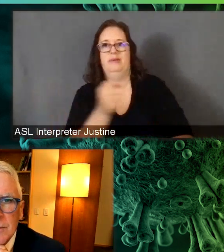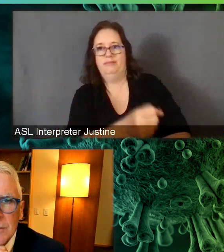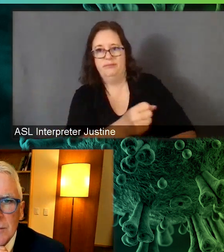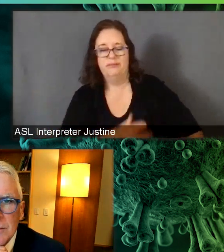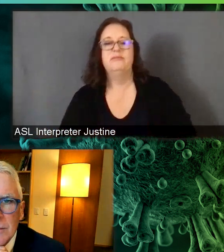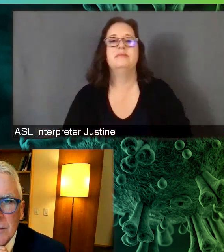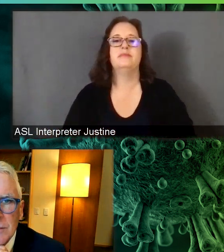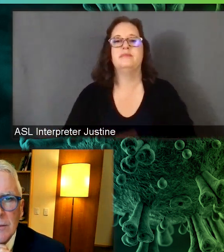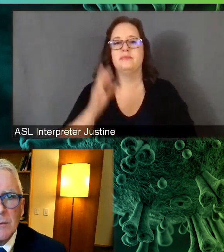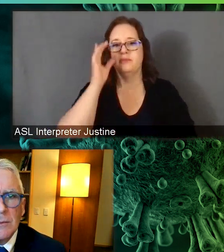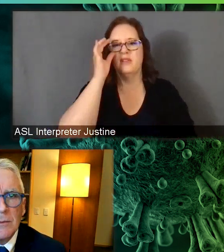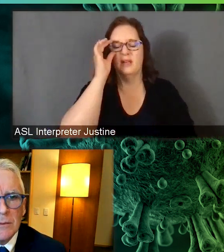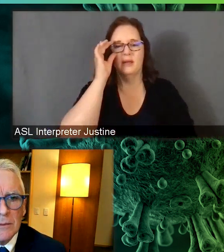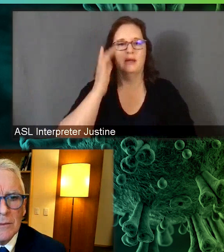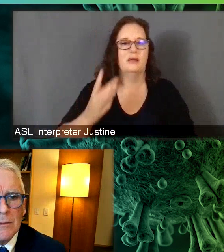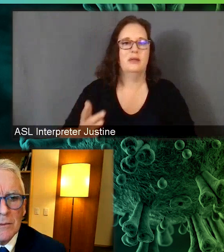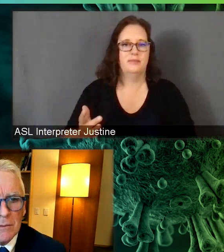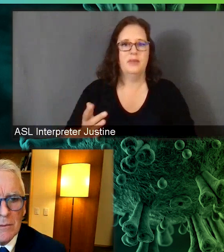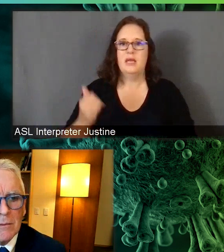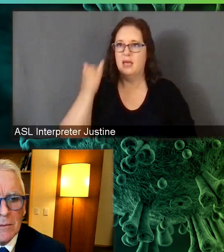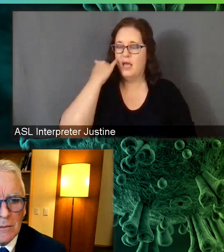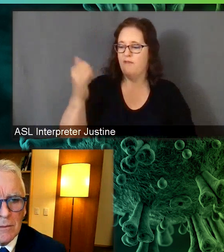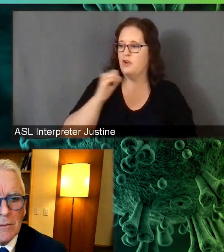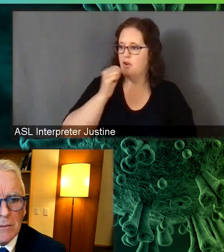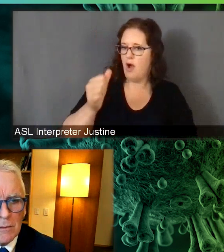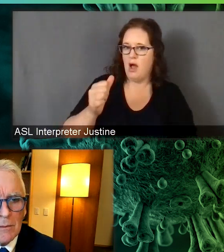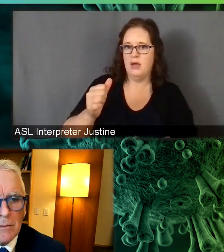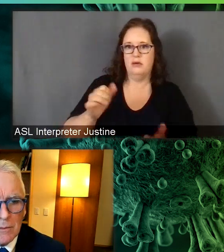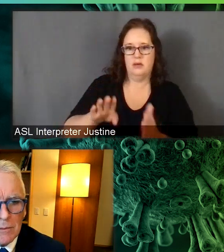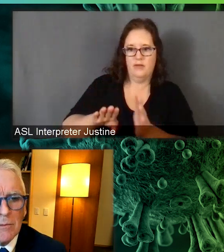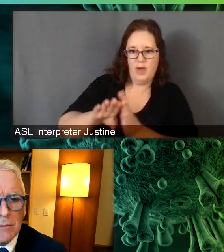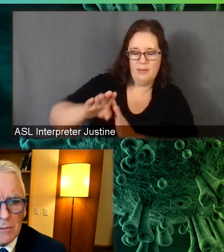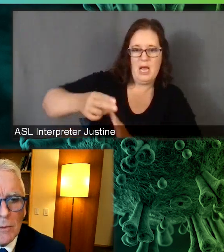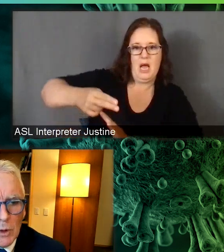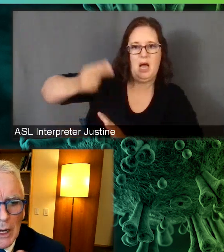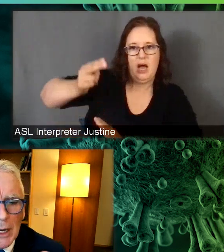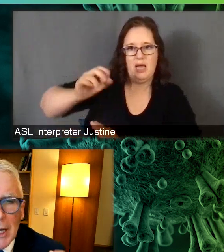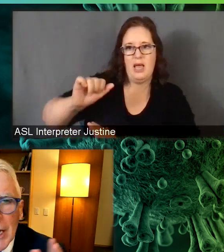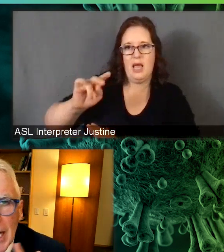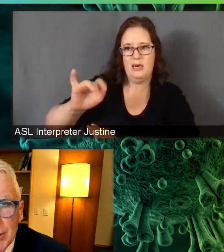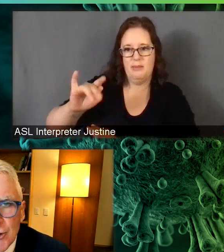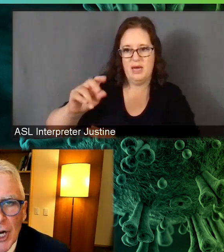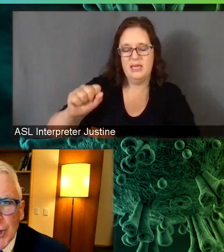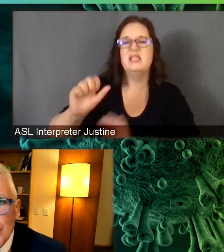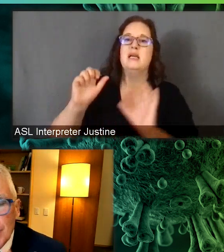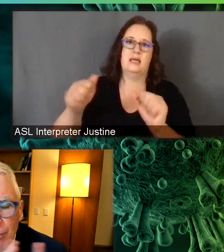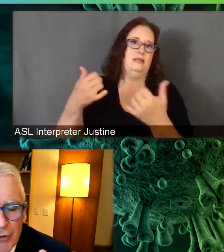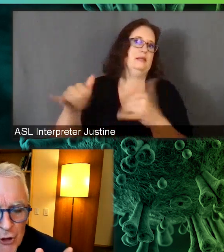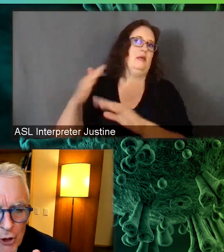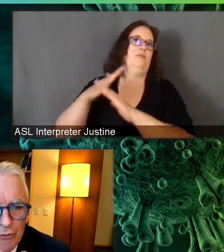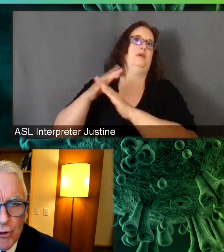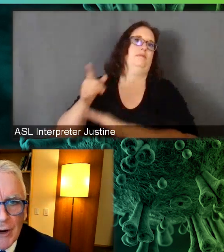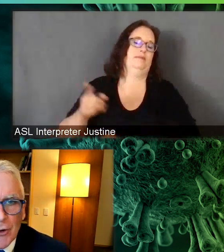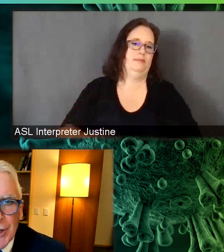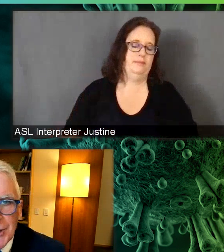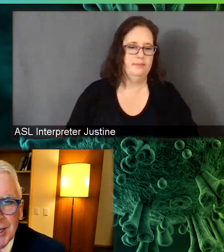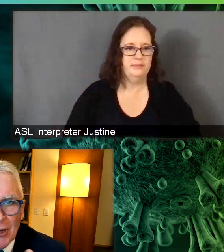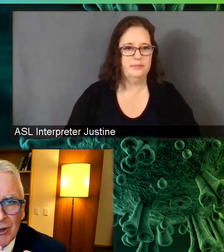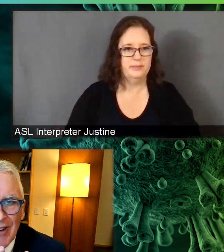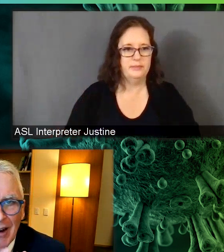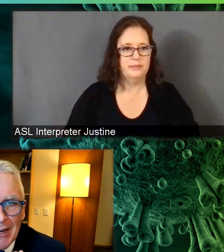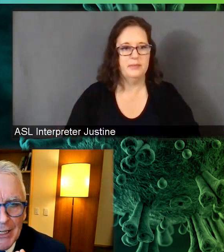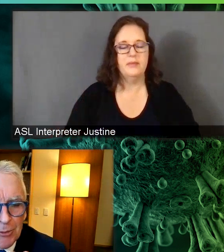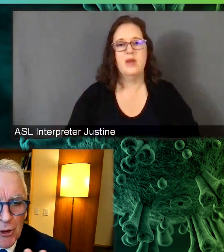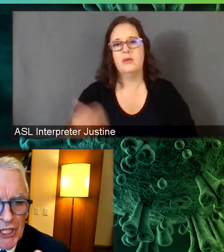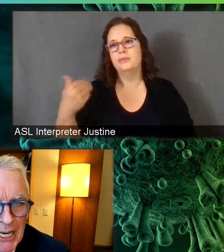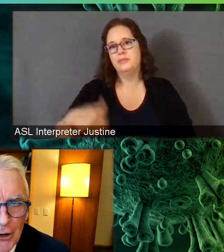this vaccine, even if you're not developing a really high antibody response. Okay. And so Josh, we've just heard from Trevor that the